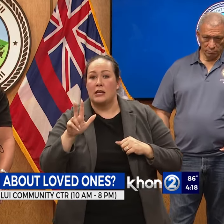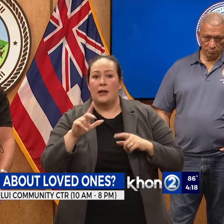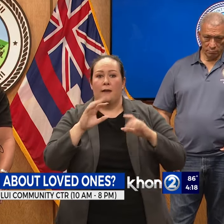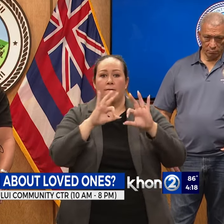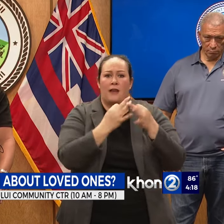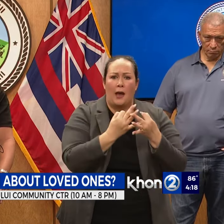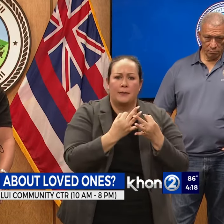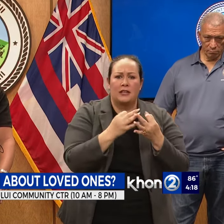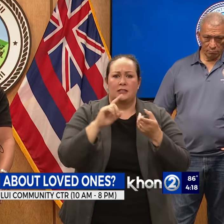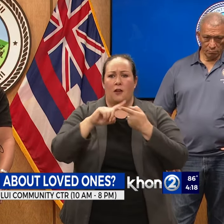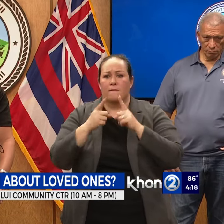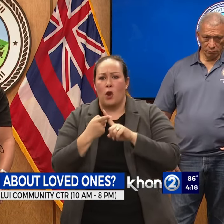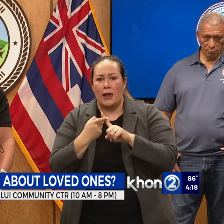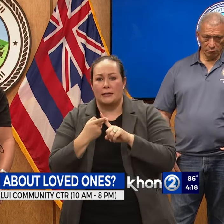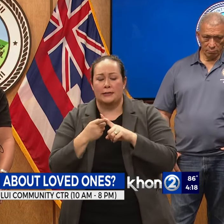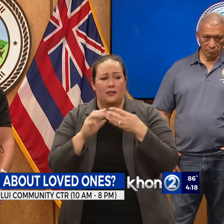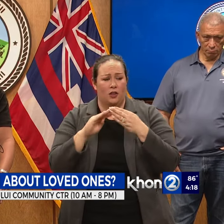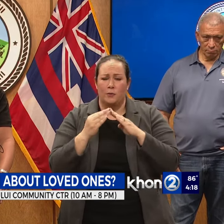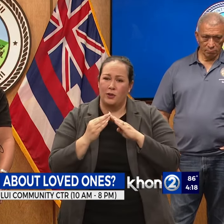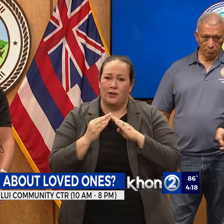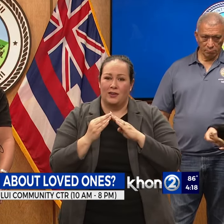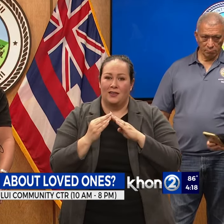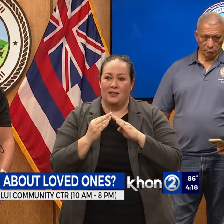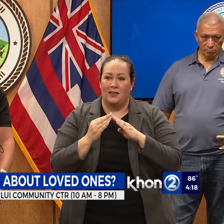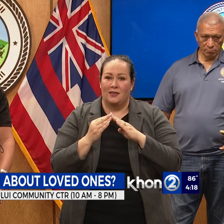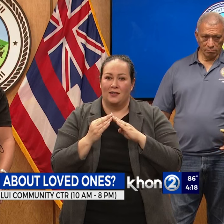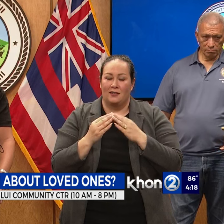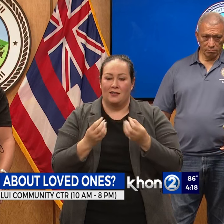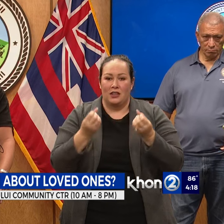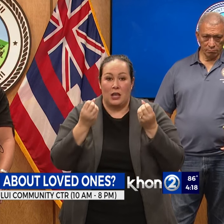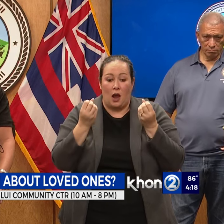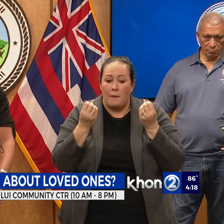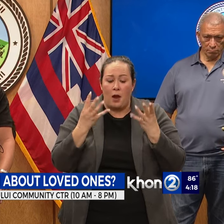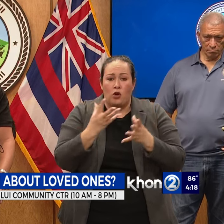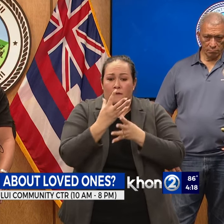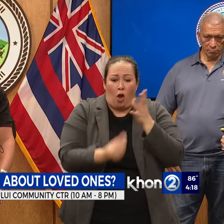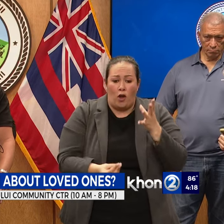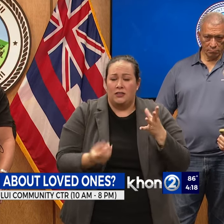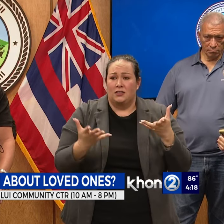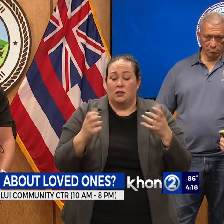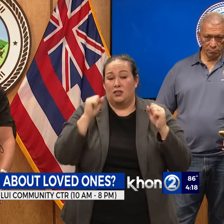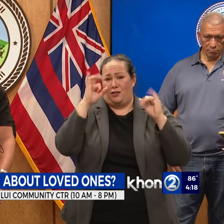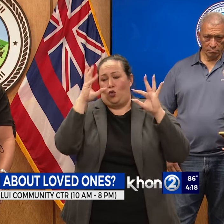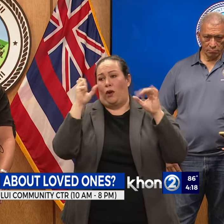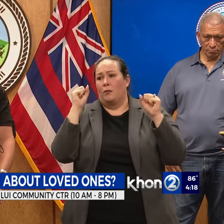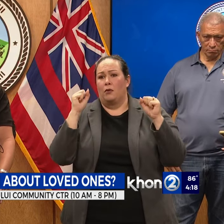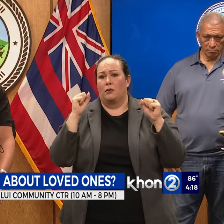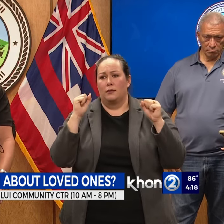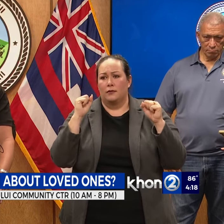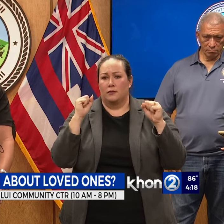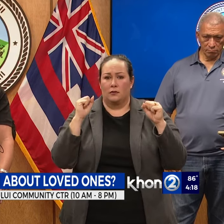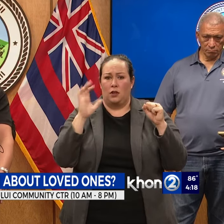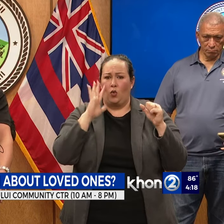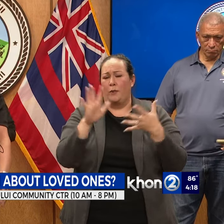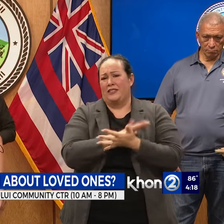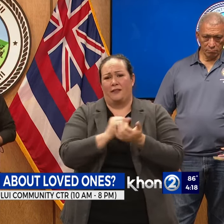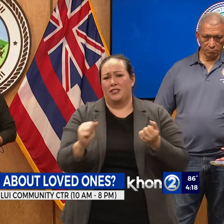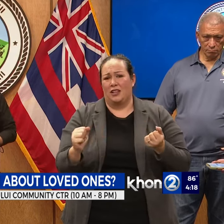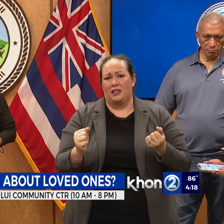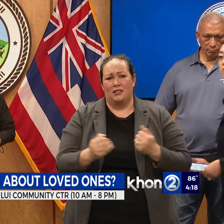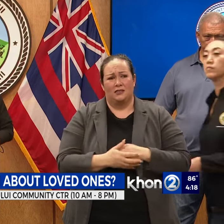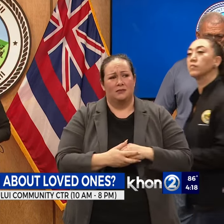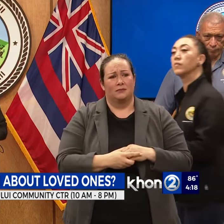friends. It's a community. And so, the amount of loss is incredible. And it's going to be devastating.